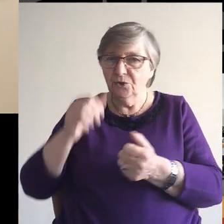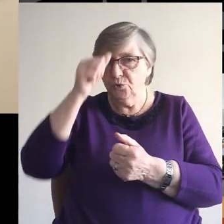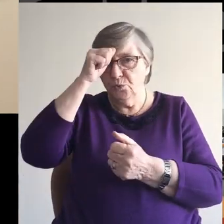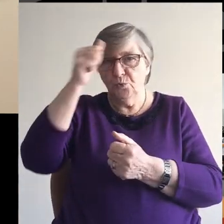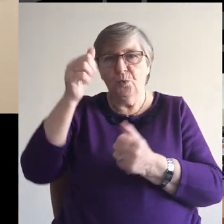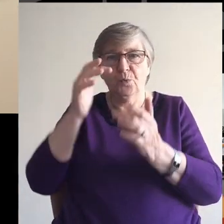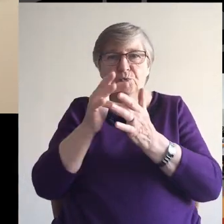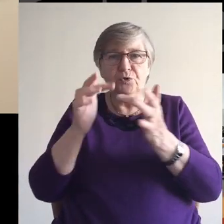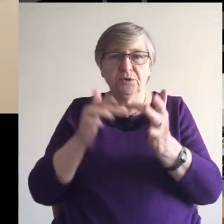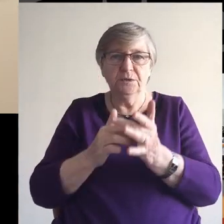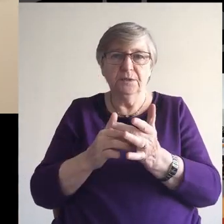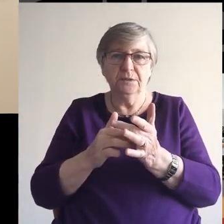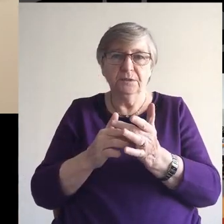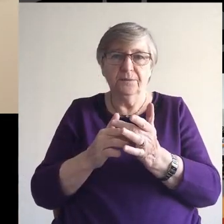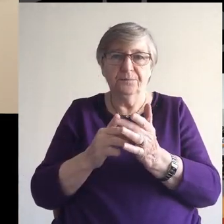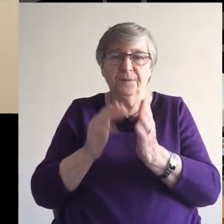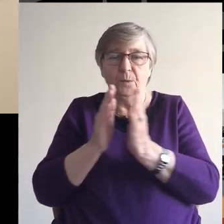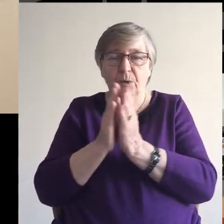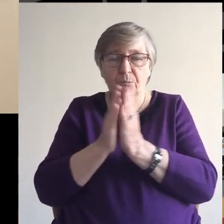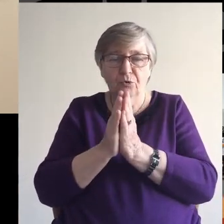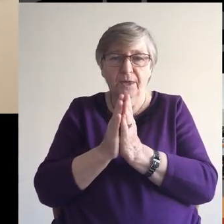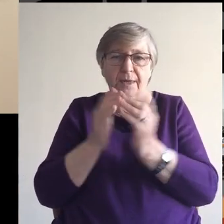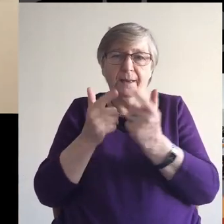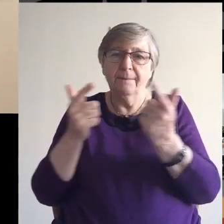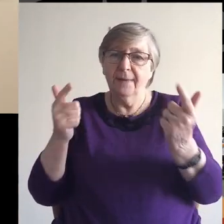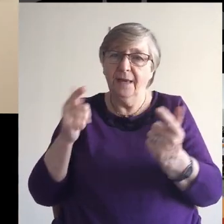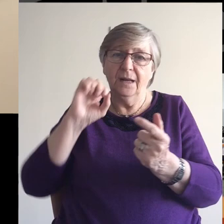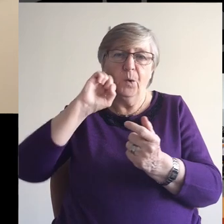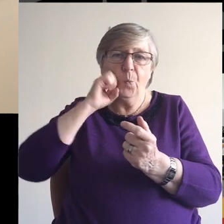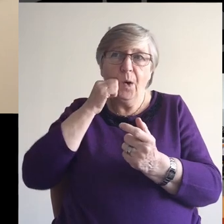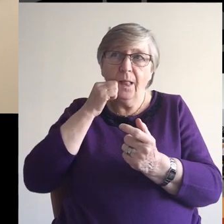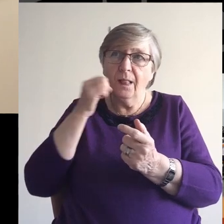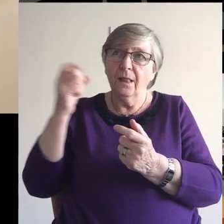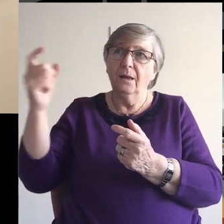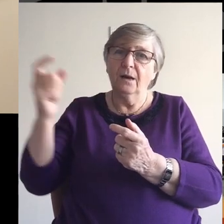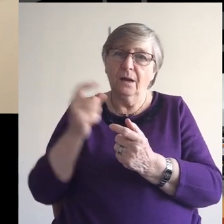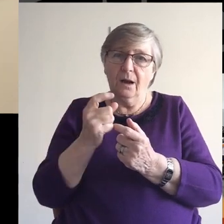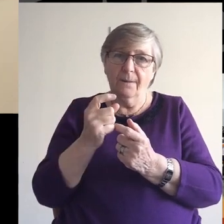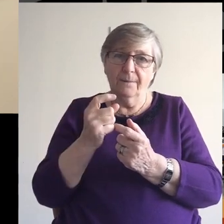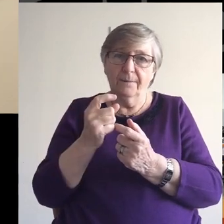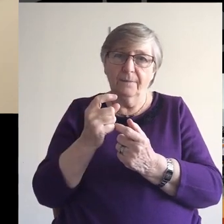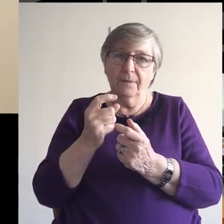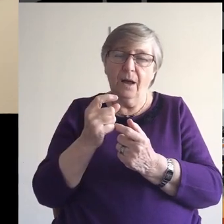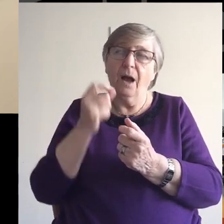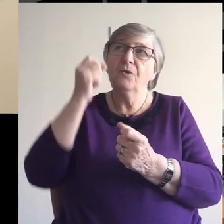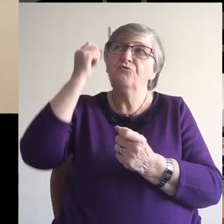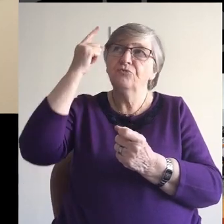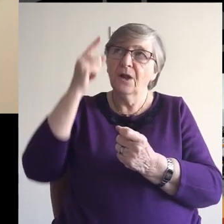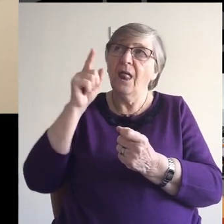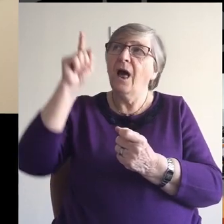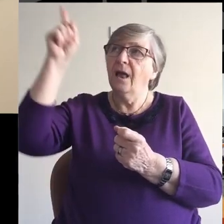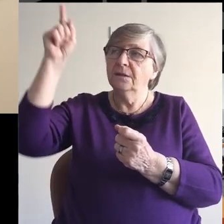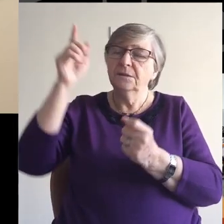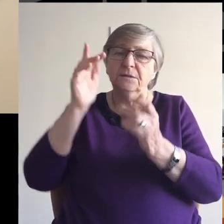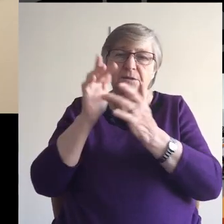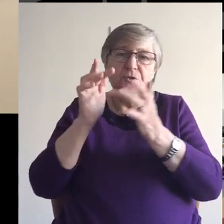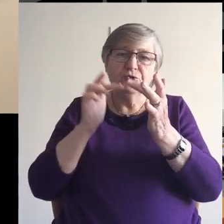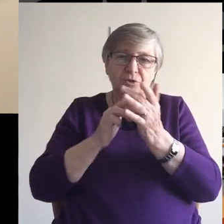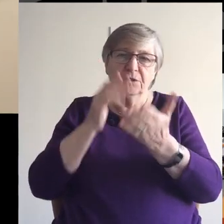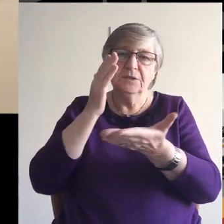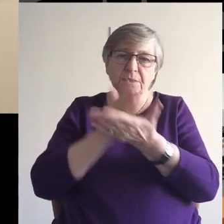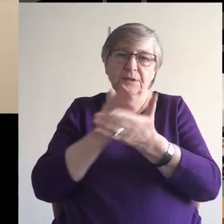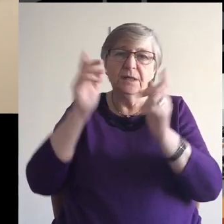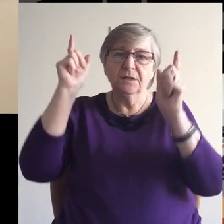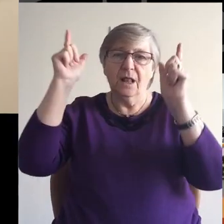And we pray that many might come to acknowledge you as Lord